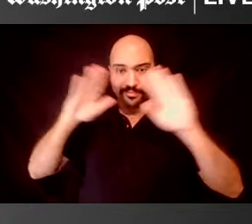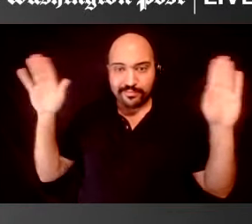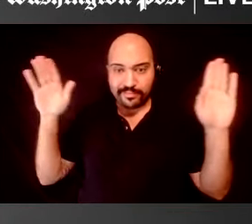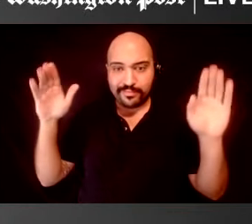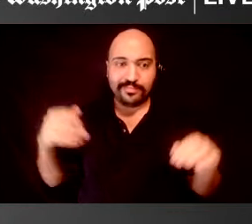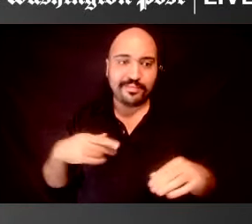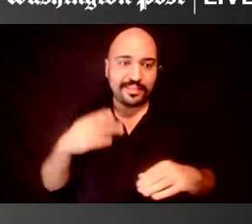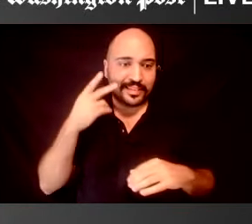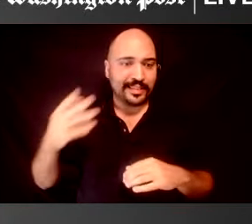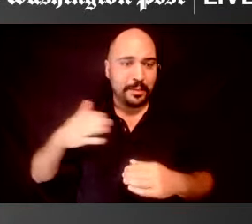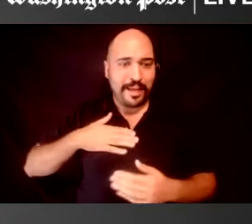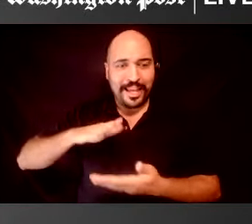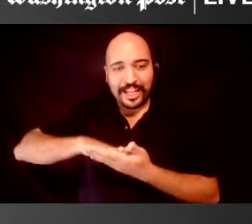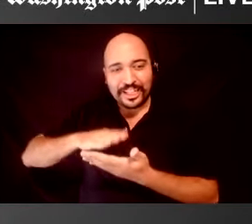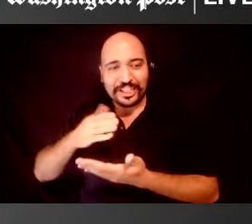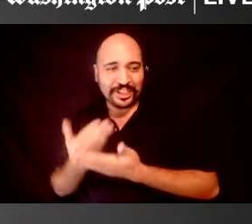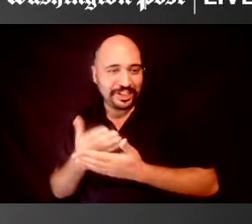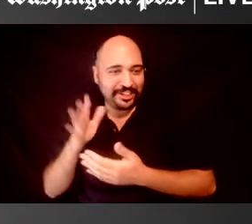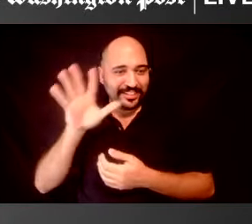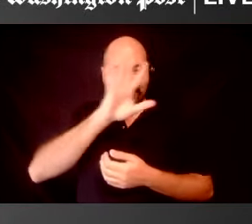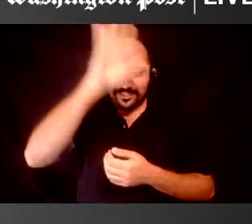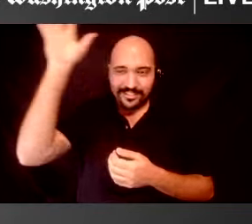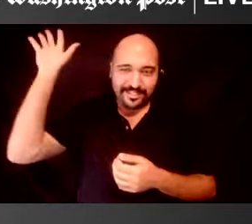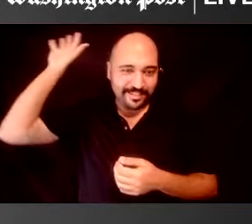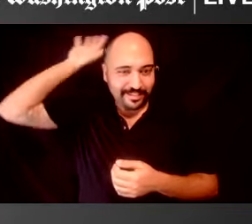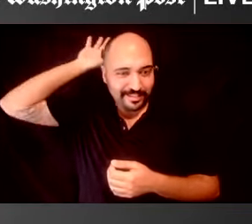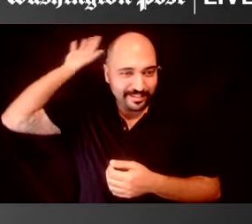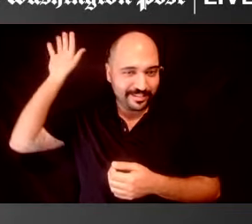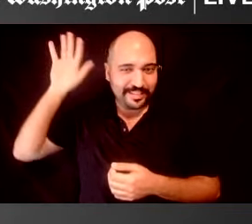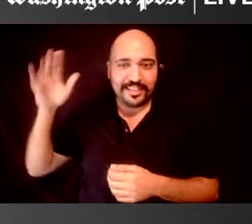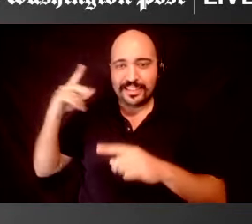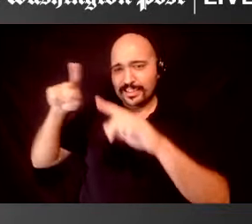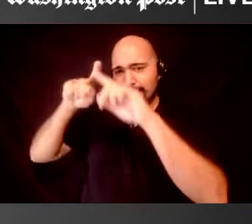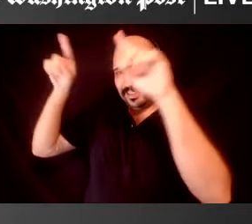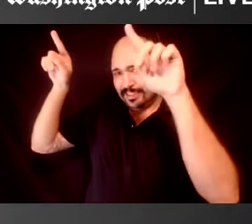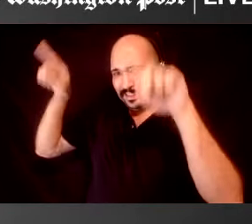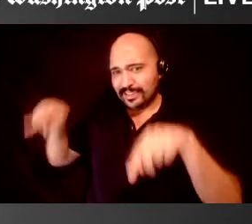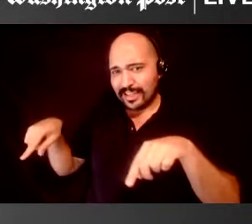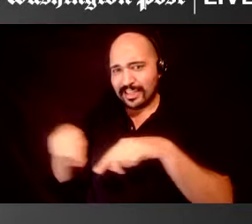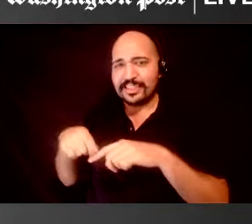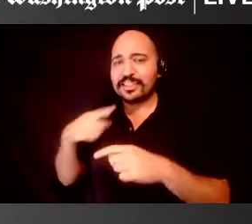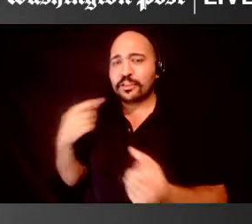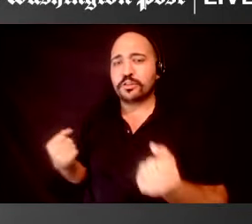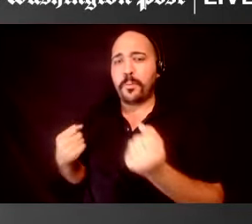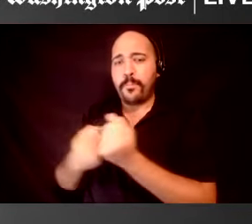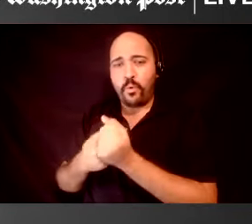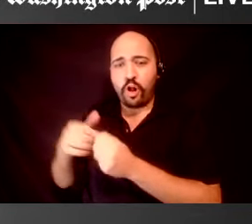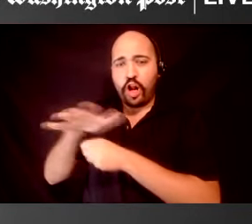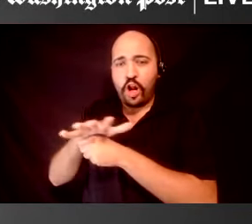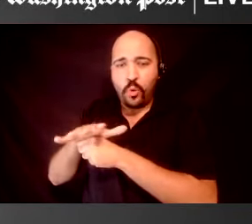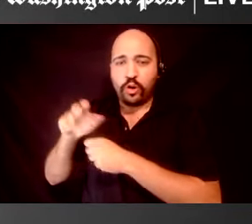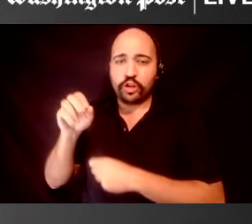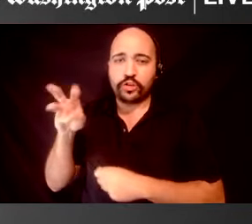into my kitchen. And there's a little sign up on my bulletin board that says Support Local News.